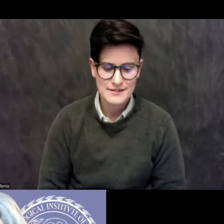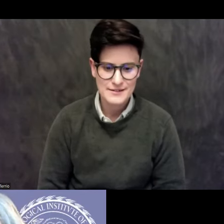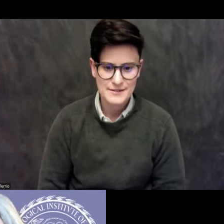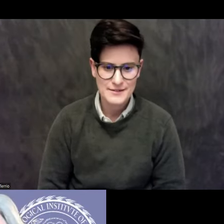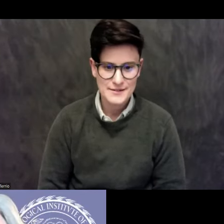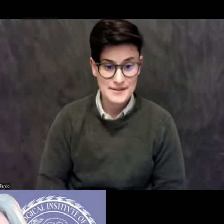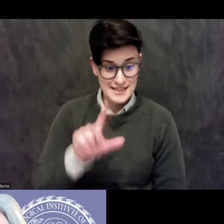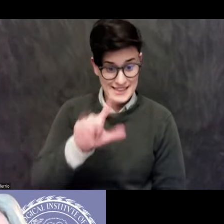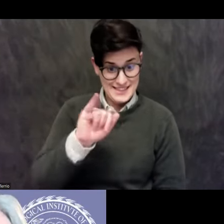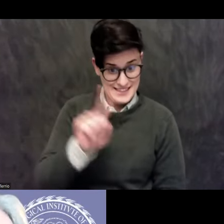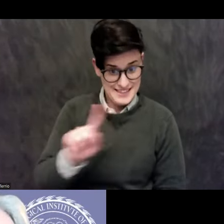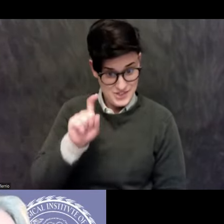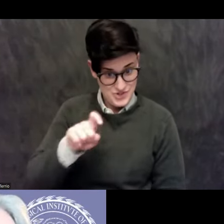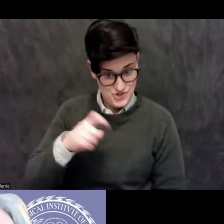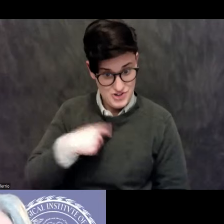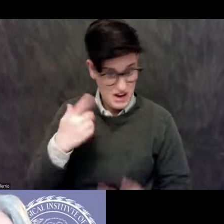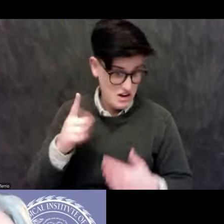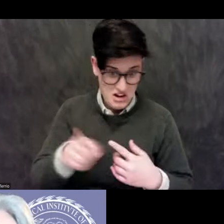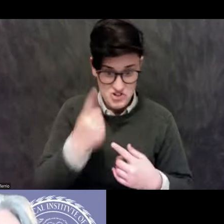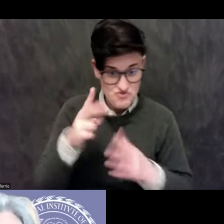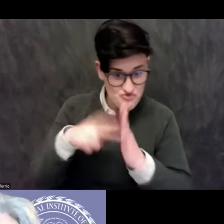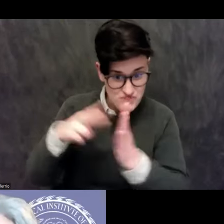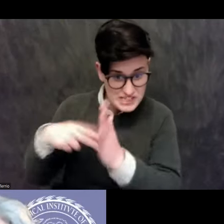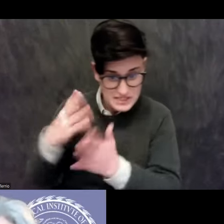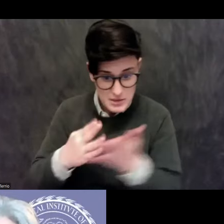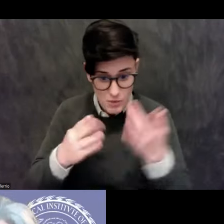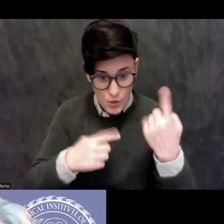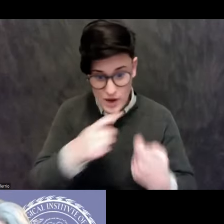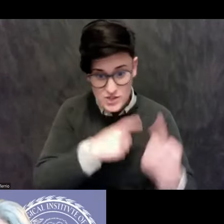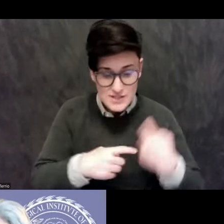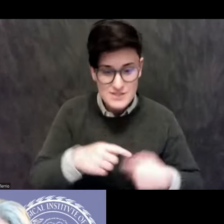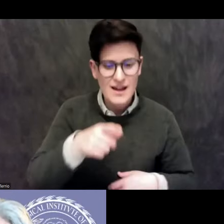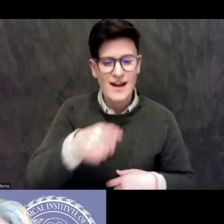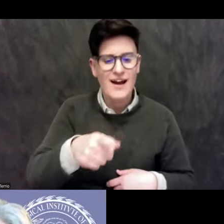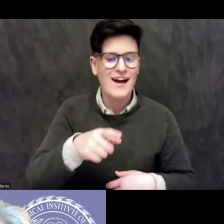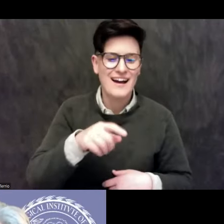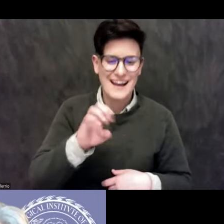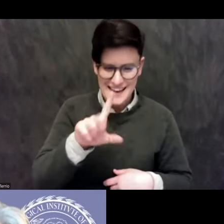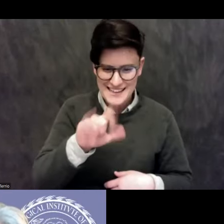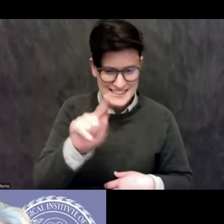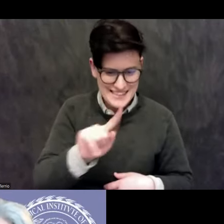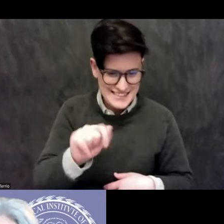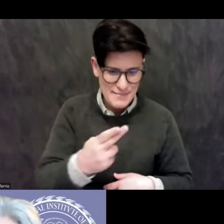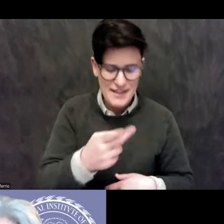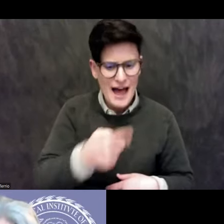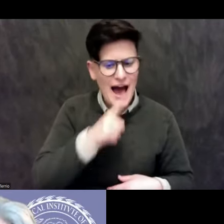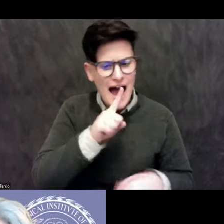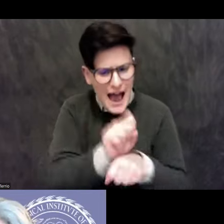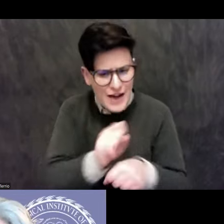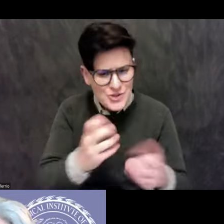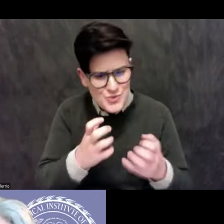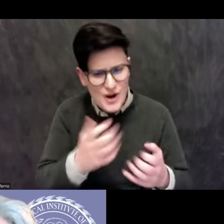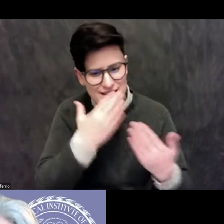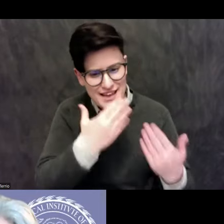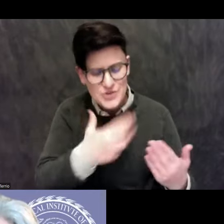Liz, should I take, should I just read some? No, I actually wanted to thank you. Sorry, I was